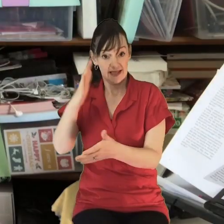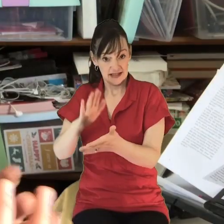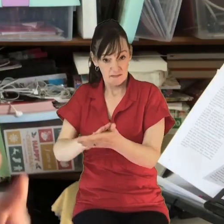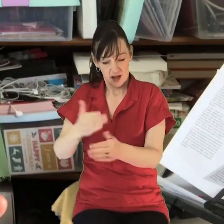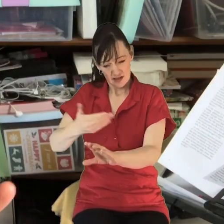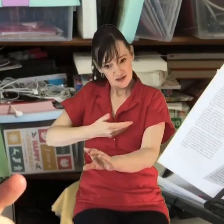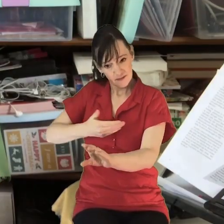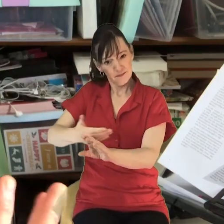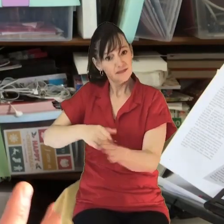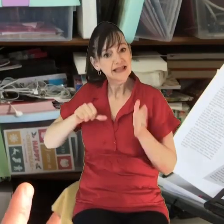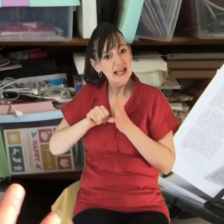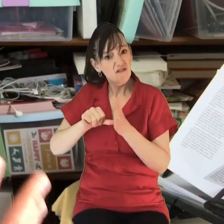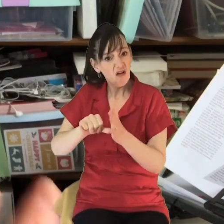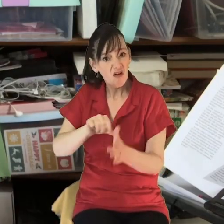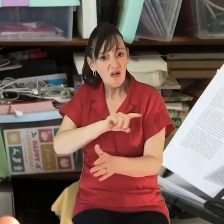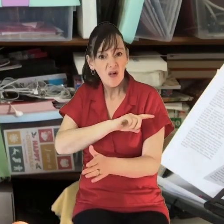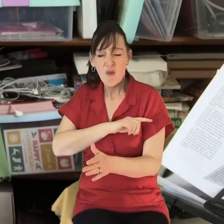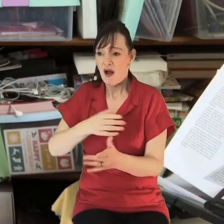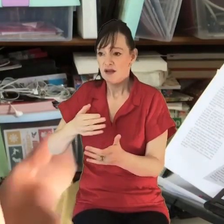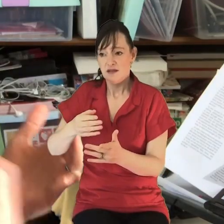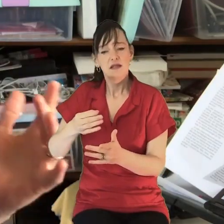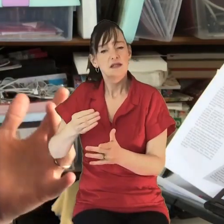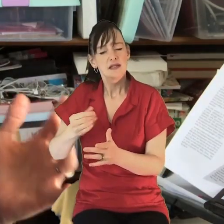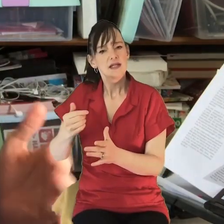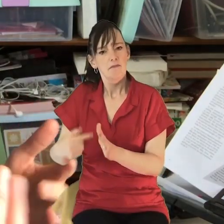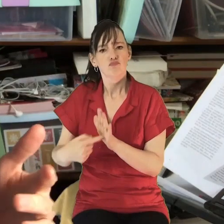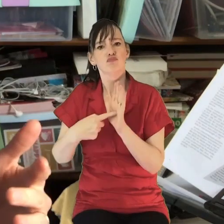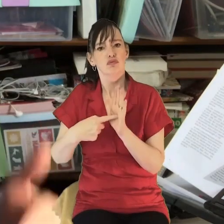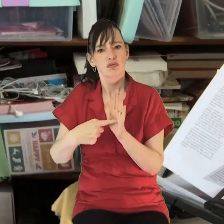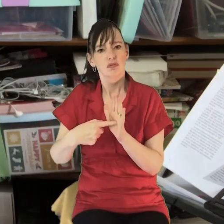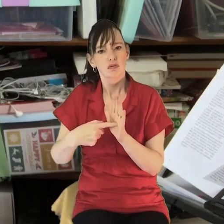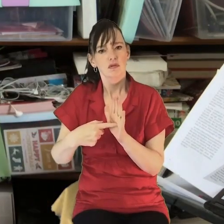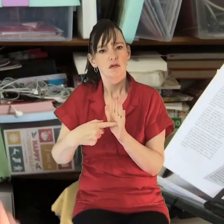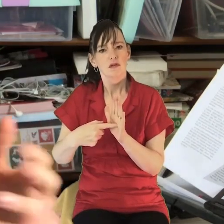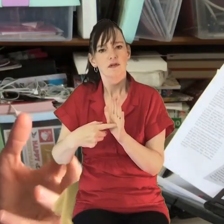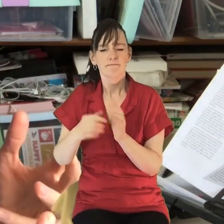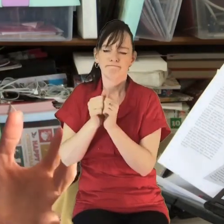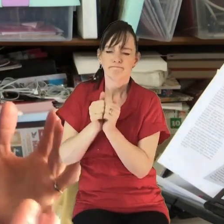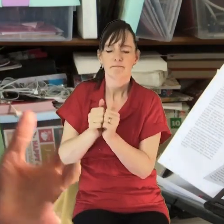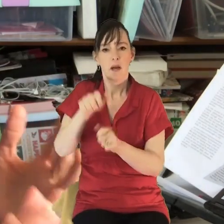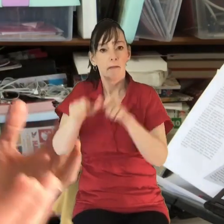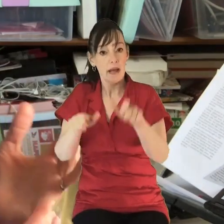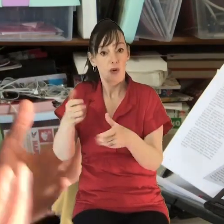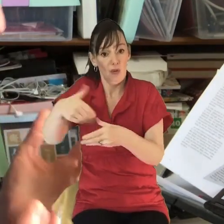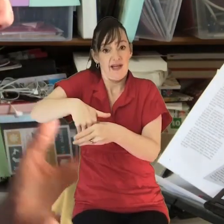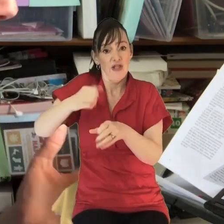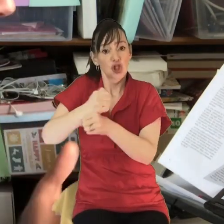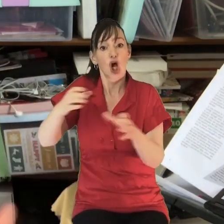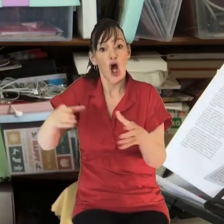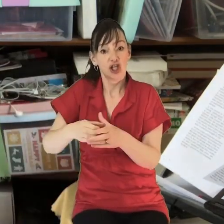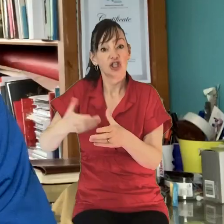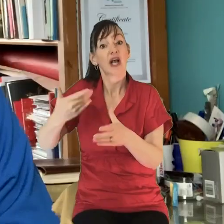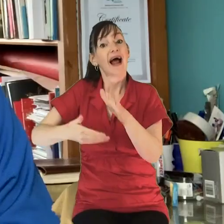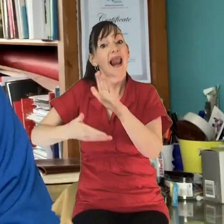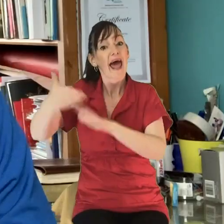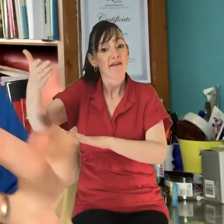we'd said goodbye to some key people in the church who'd moved away. We're only a small church anyway, so we were kind of struggling with that sense of kind of critical mass.